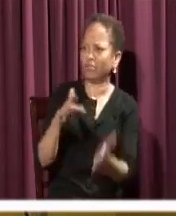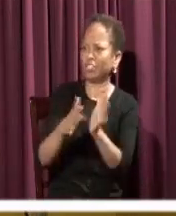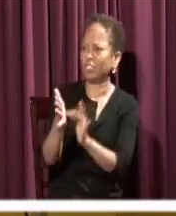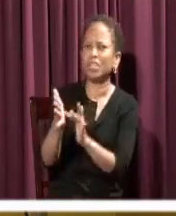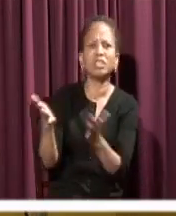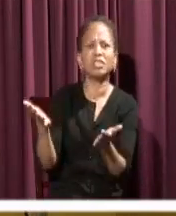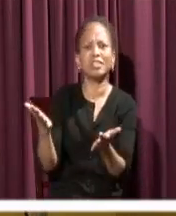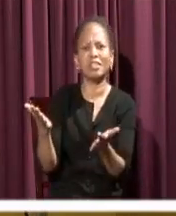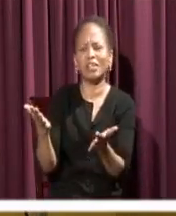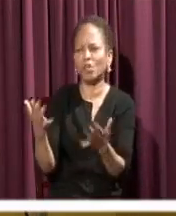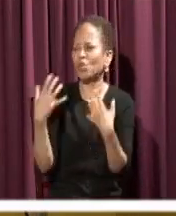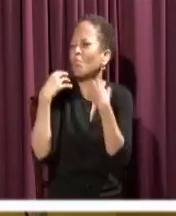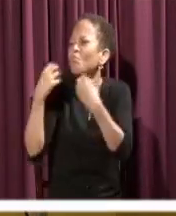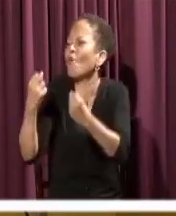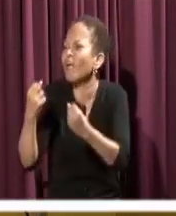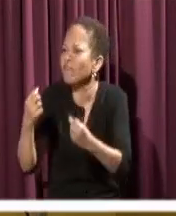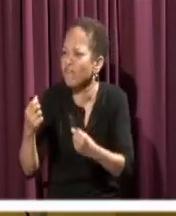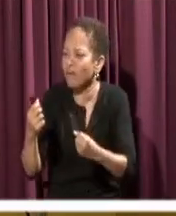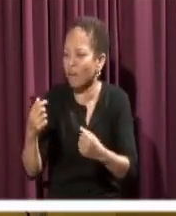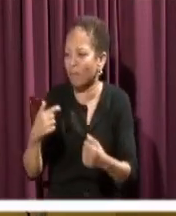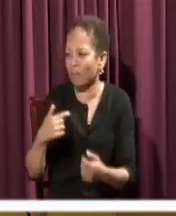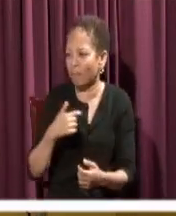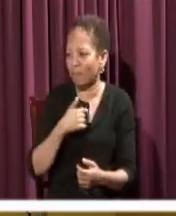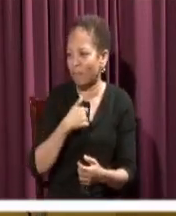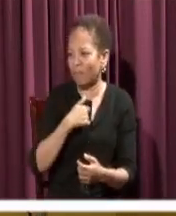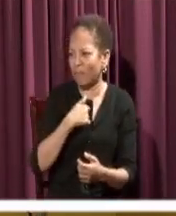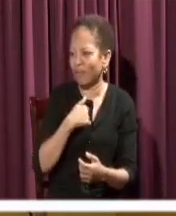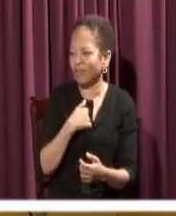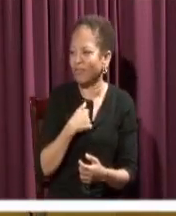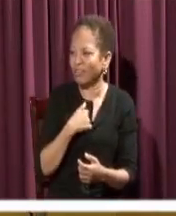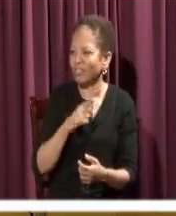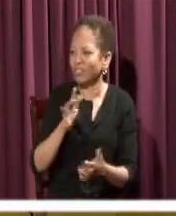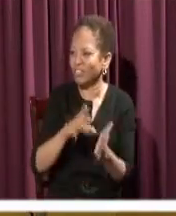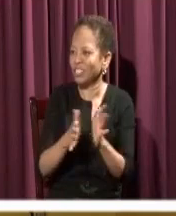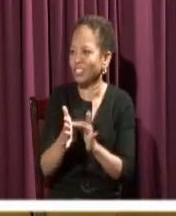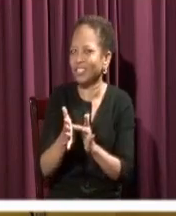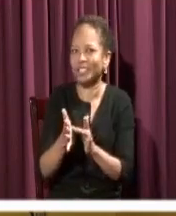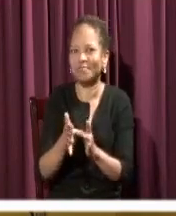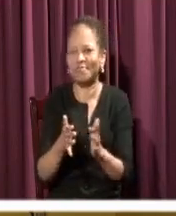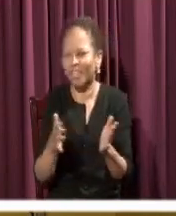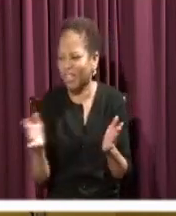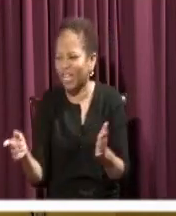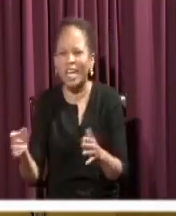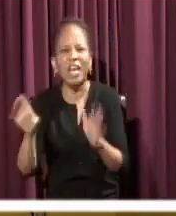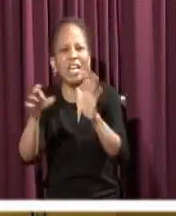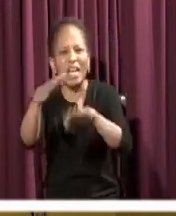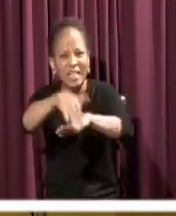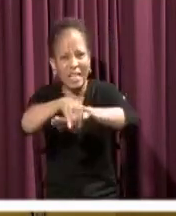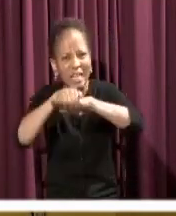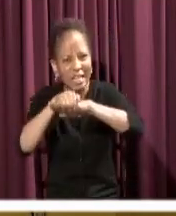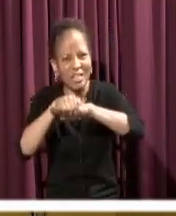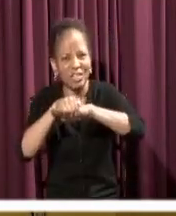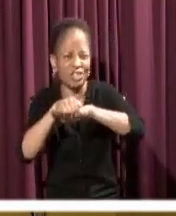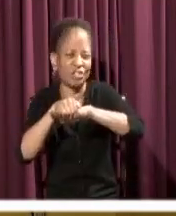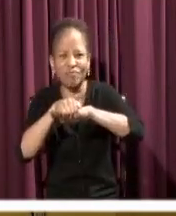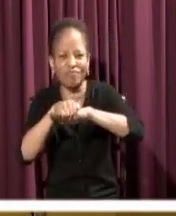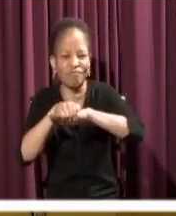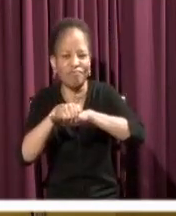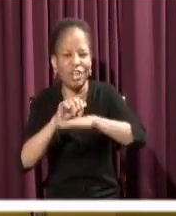Courage, it is I. Well, the English translation is a very bad translation. Egoemi.